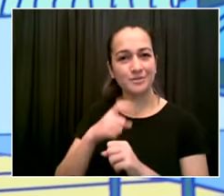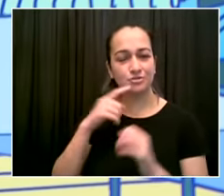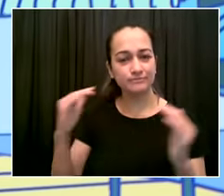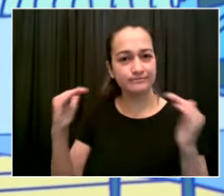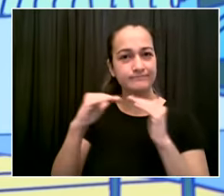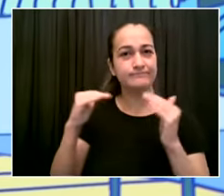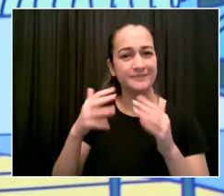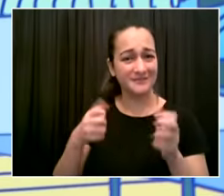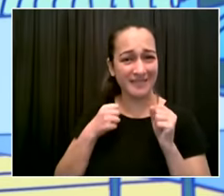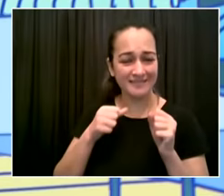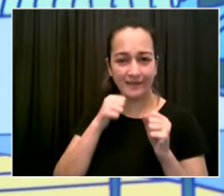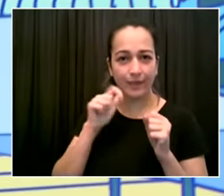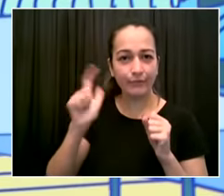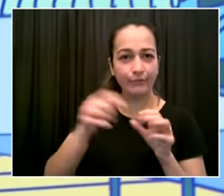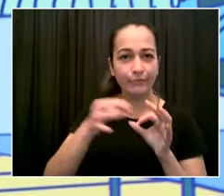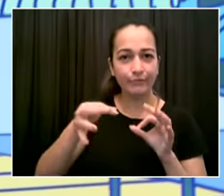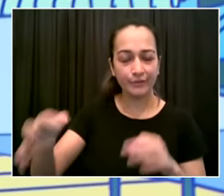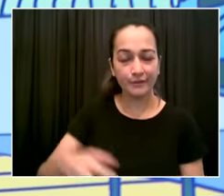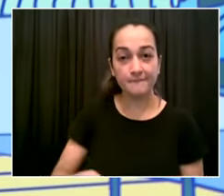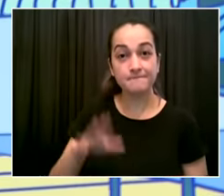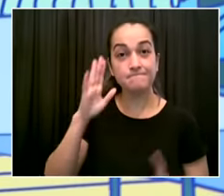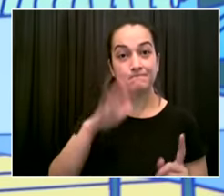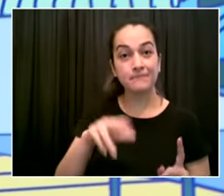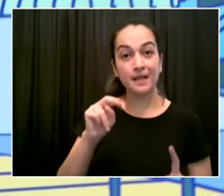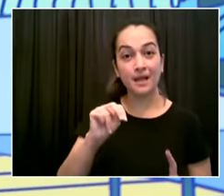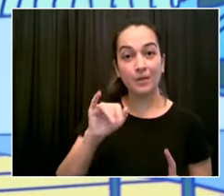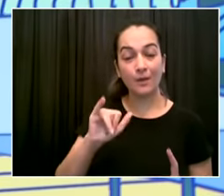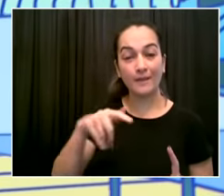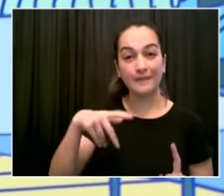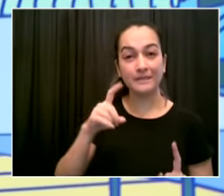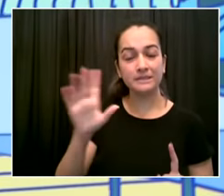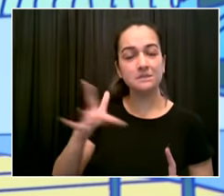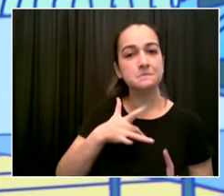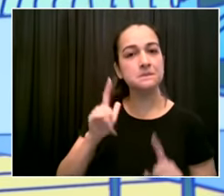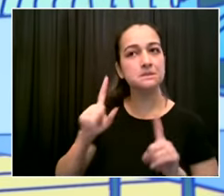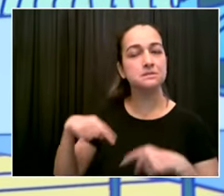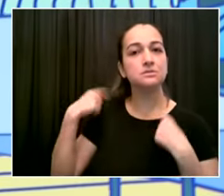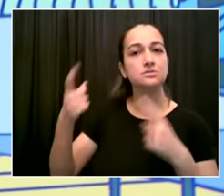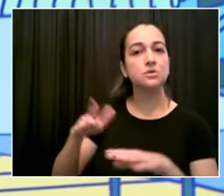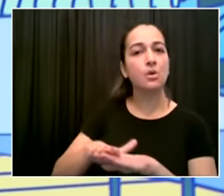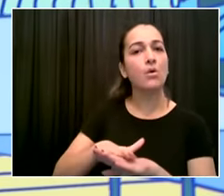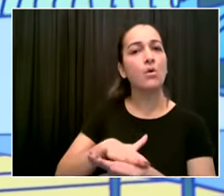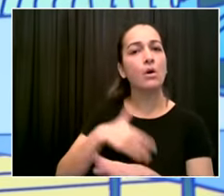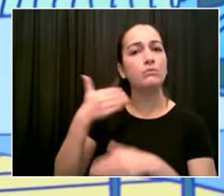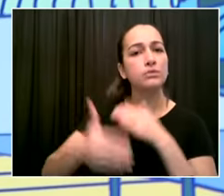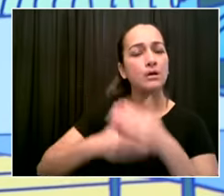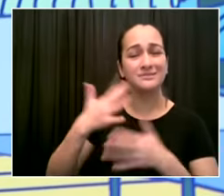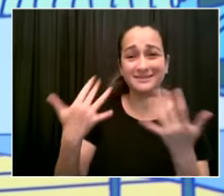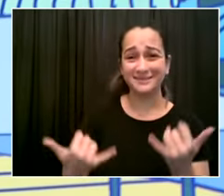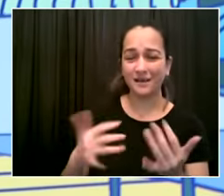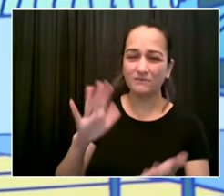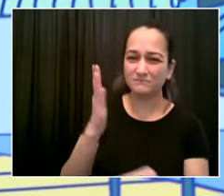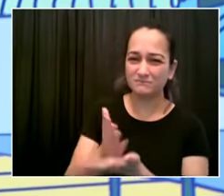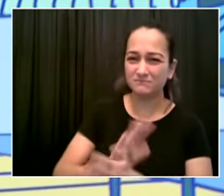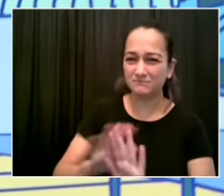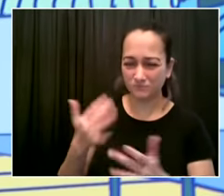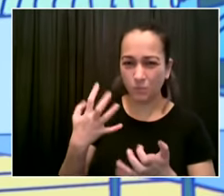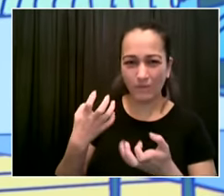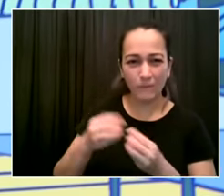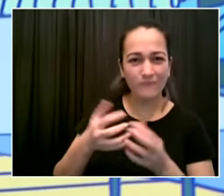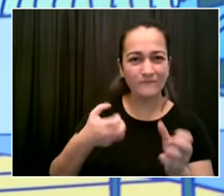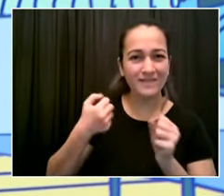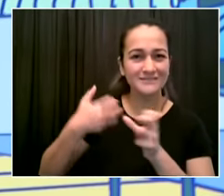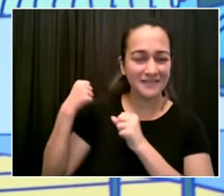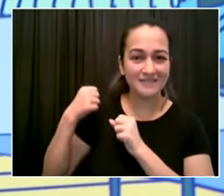of years and i want it to continue and this is exactly the kind of thing and i'm glad you're raising it making sure the right personnel in the right